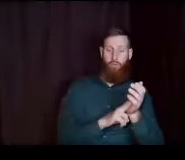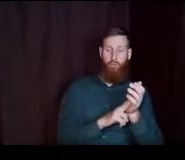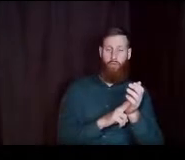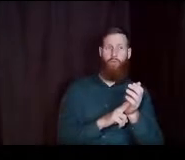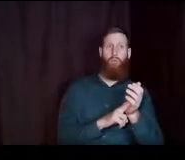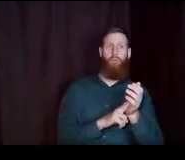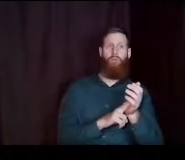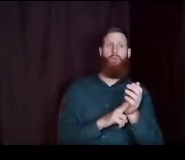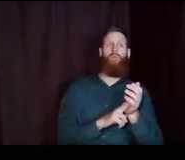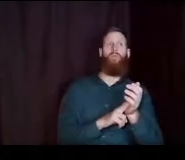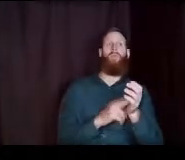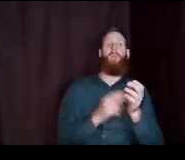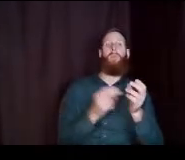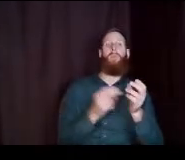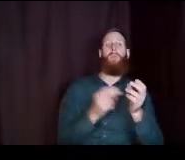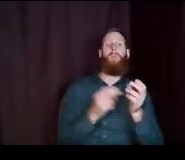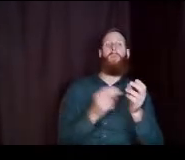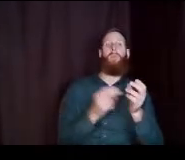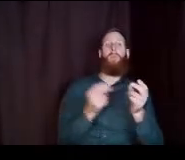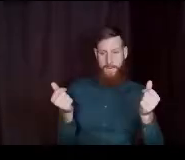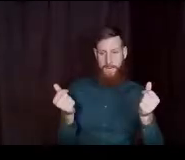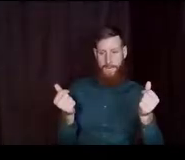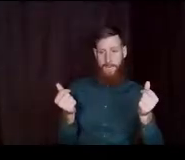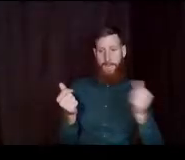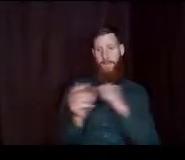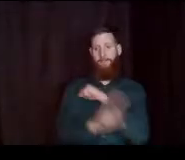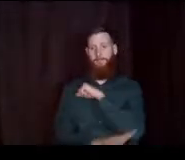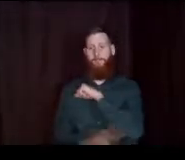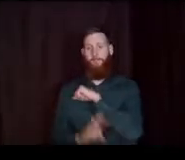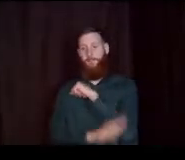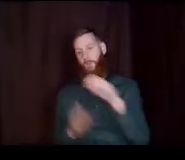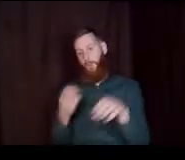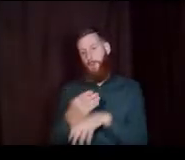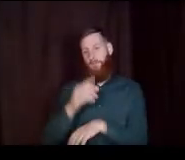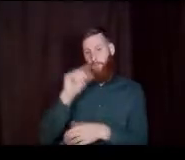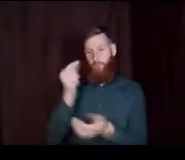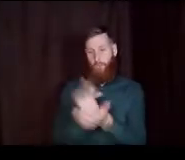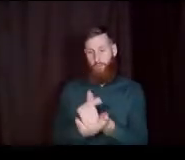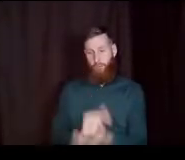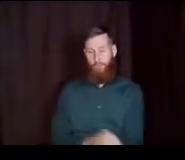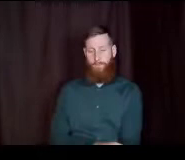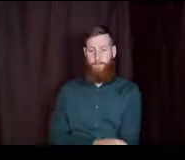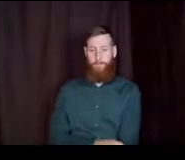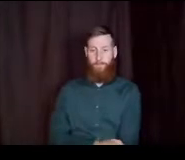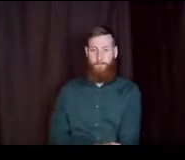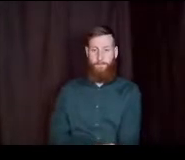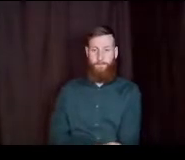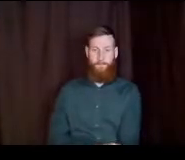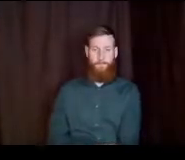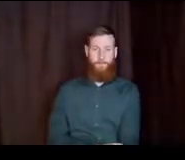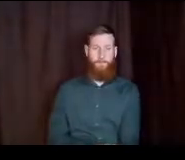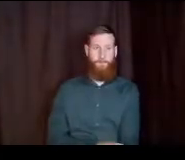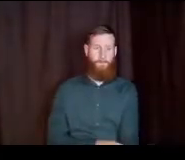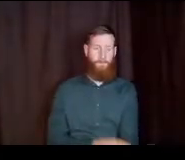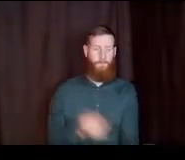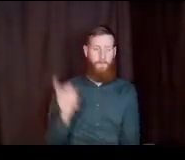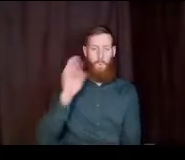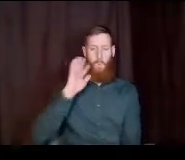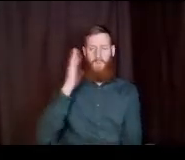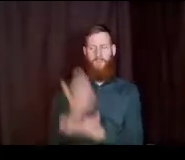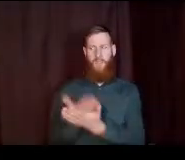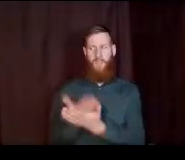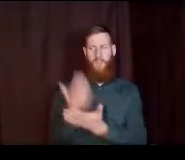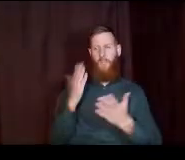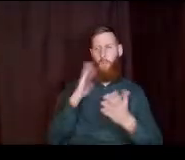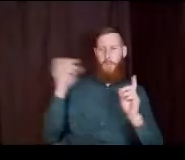immediately. the fall immediately after graduating. from high school. but we'll get verification on that and